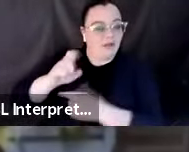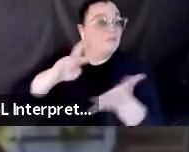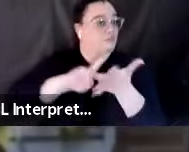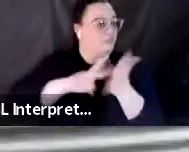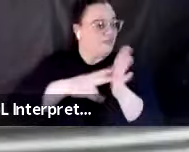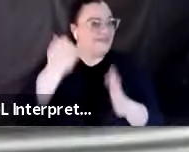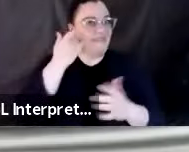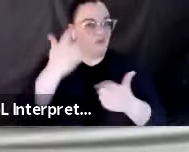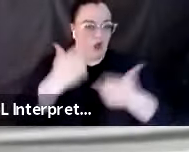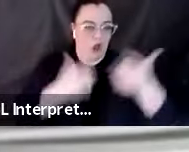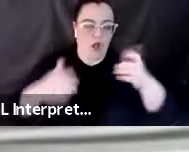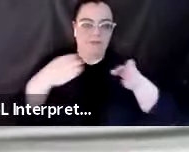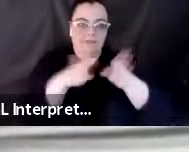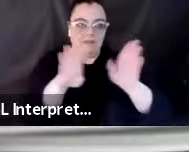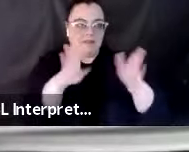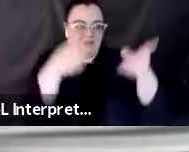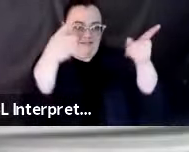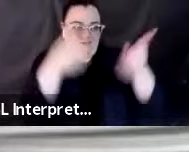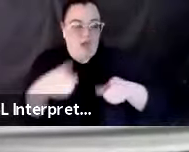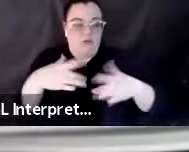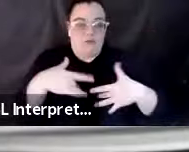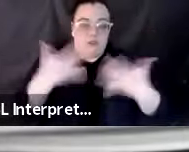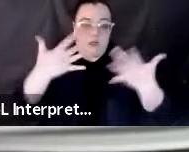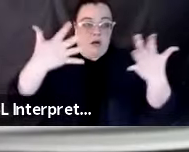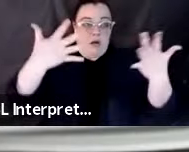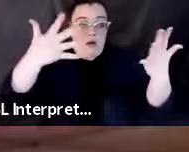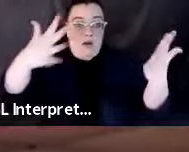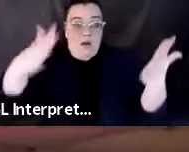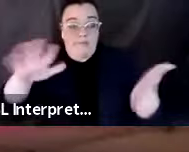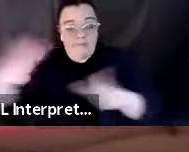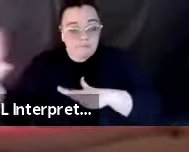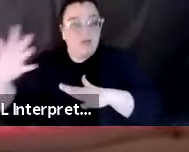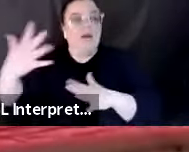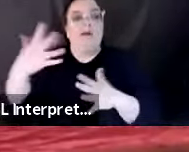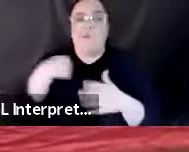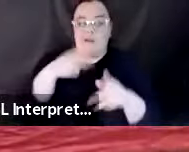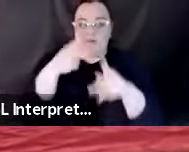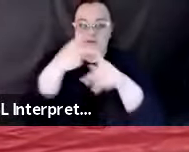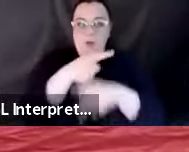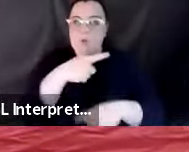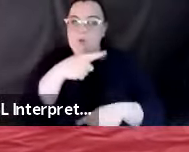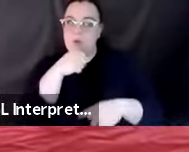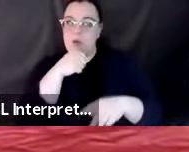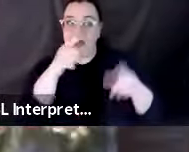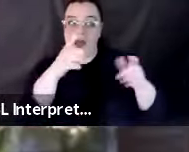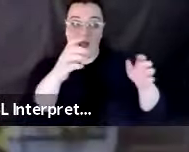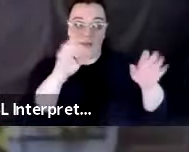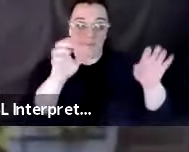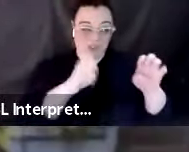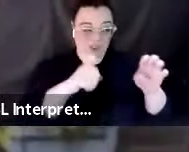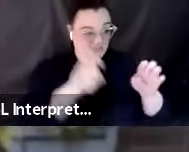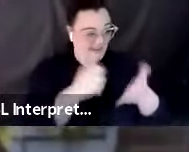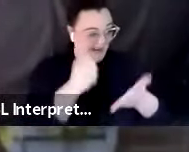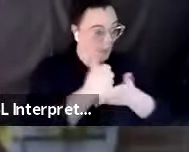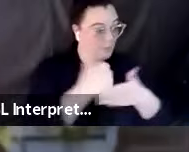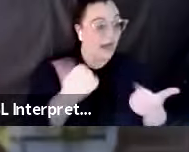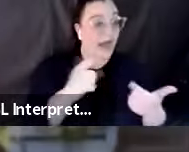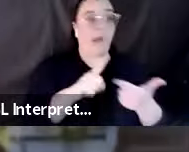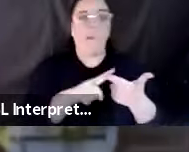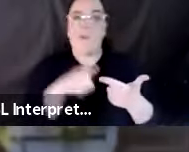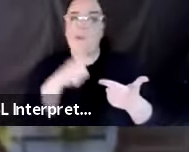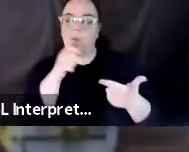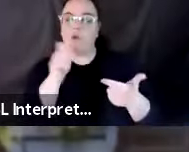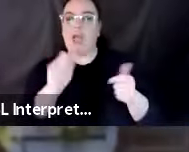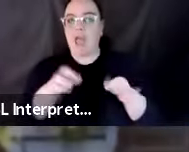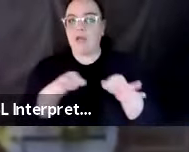to discern who needs immediate, who can wait, and who's walking wounded, and who cannot be helped. That's very important. If you